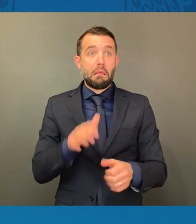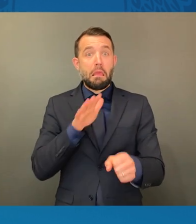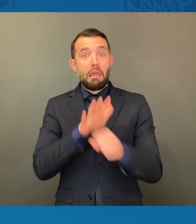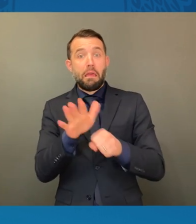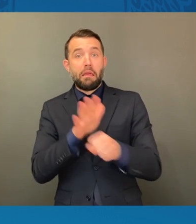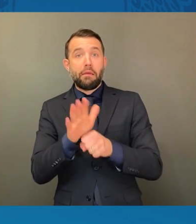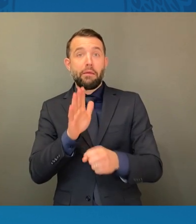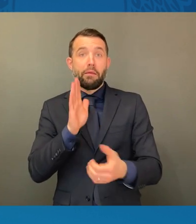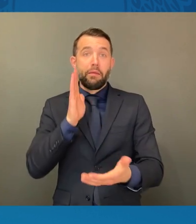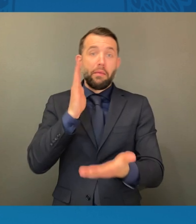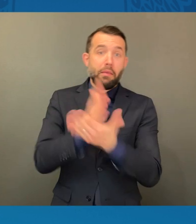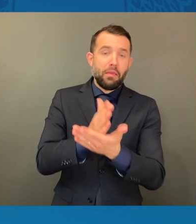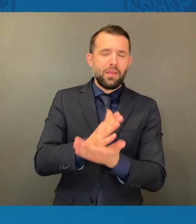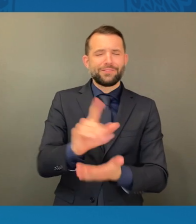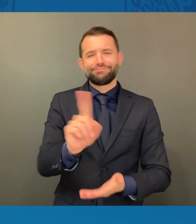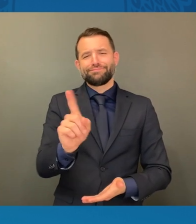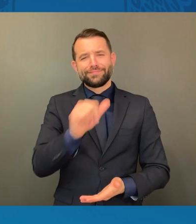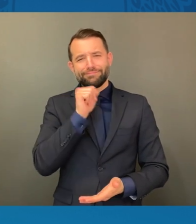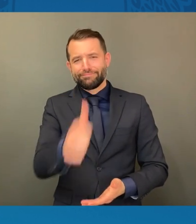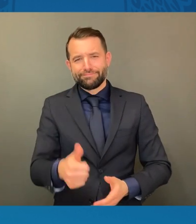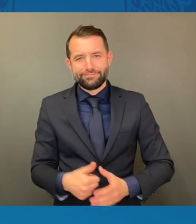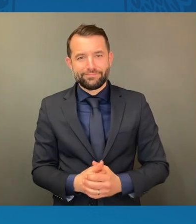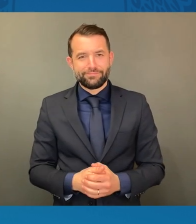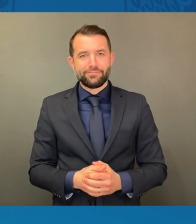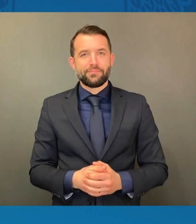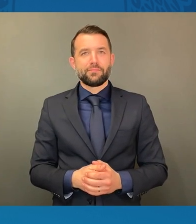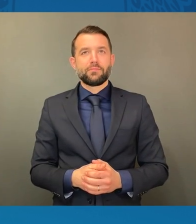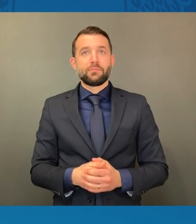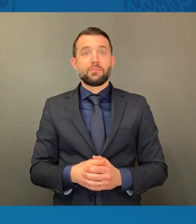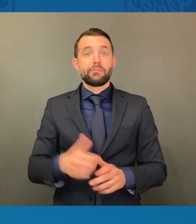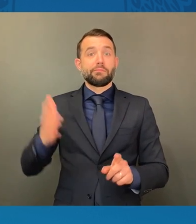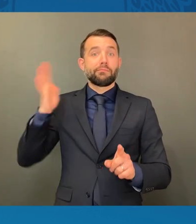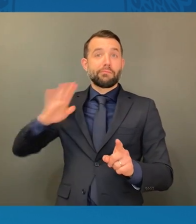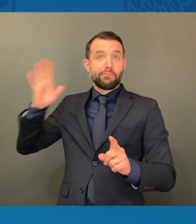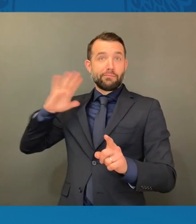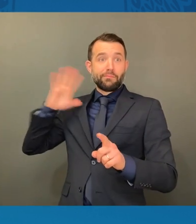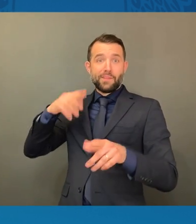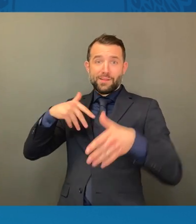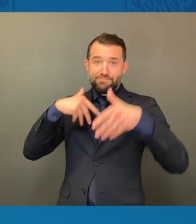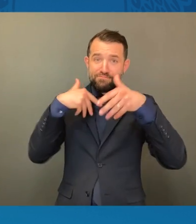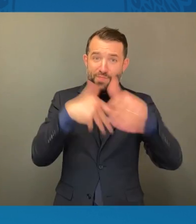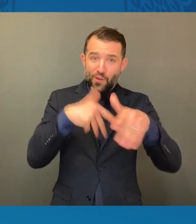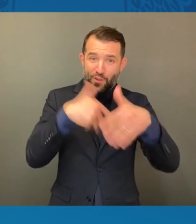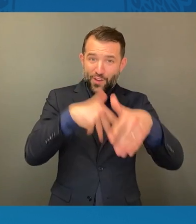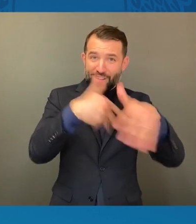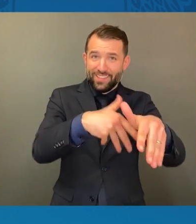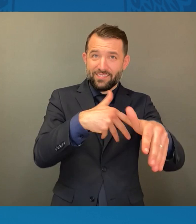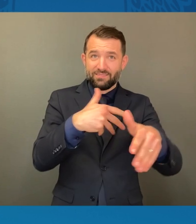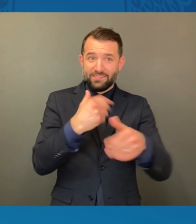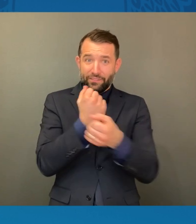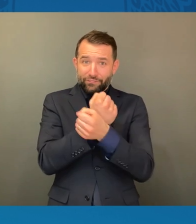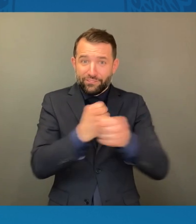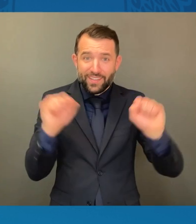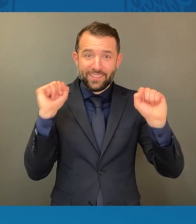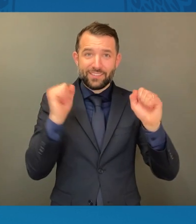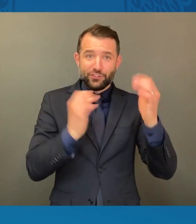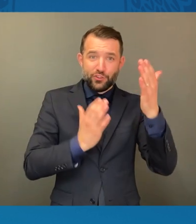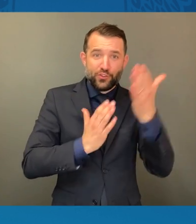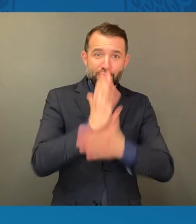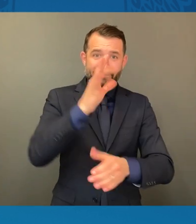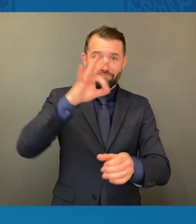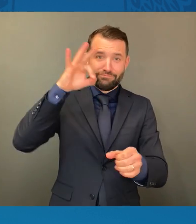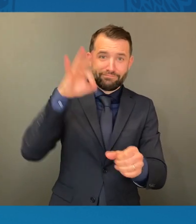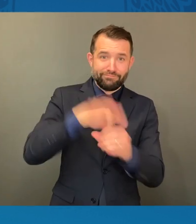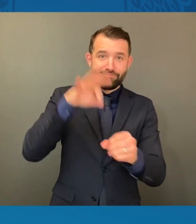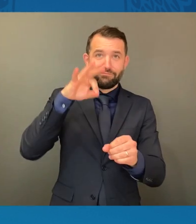this bridge, yes, they marched for the freedom to vote. They also marched for all the rights and